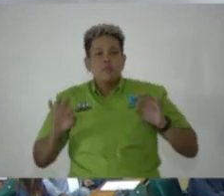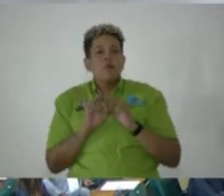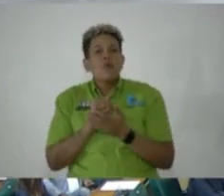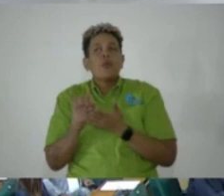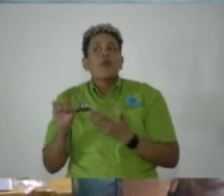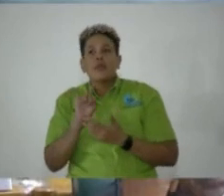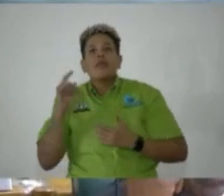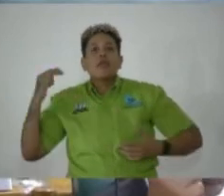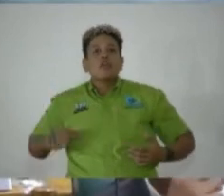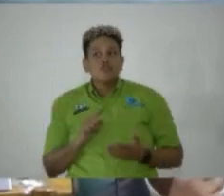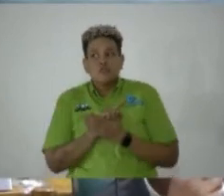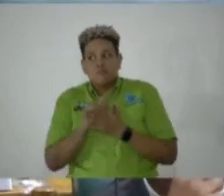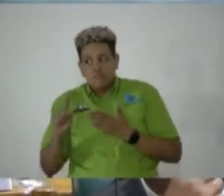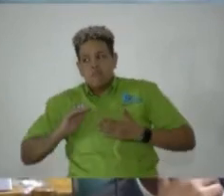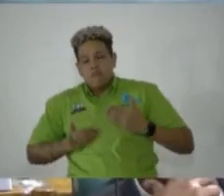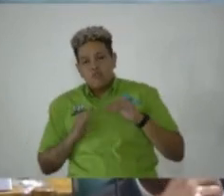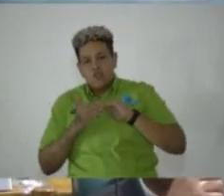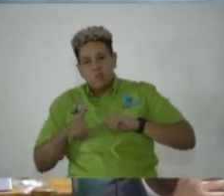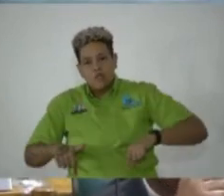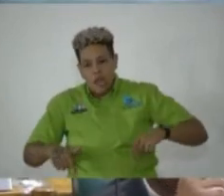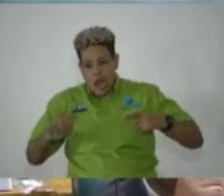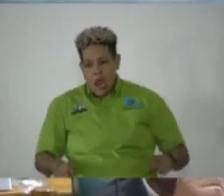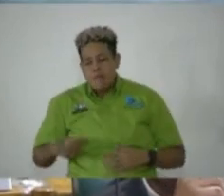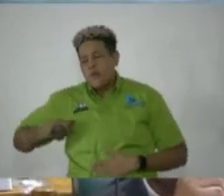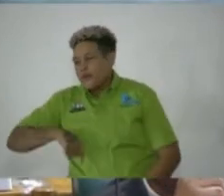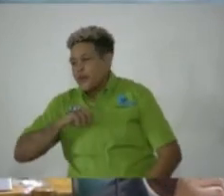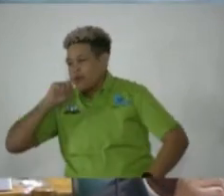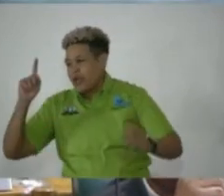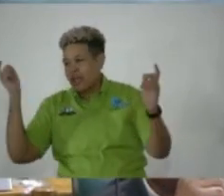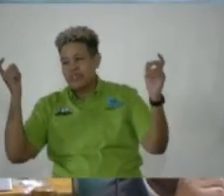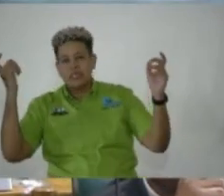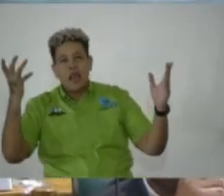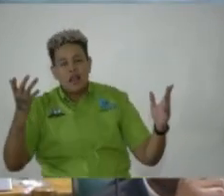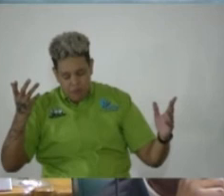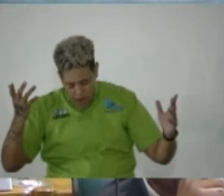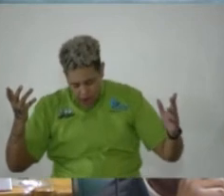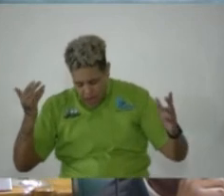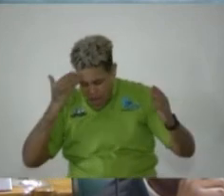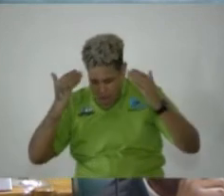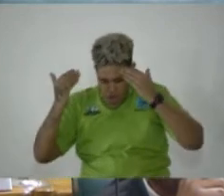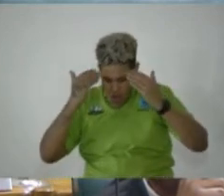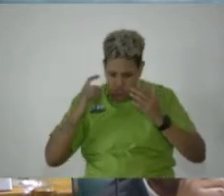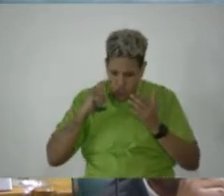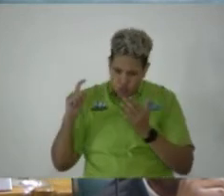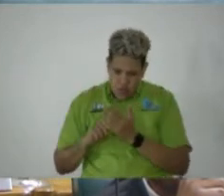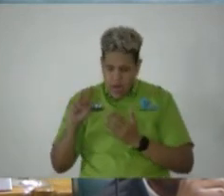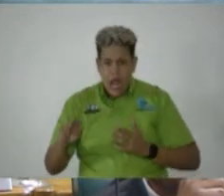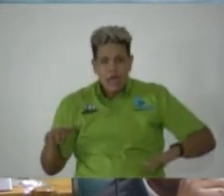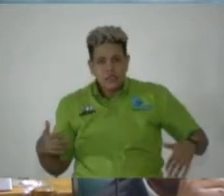in the life of our country, as we celebrate, acknowledge, recognize the